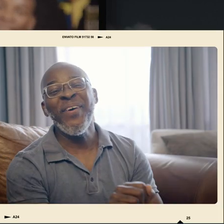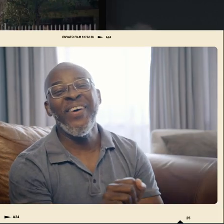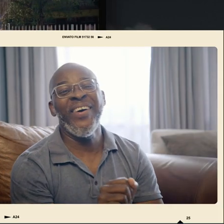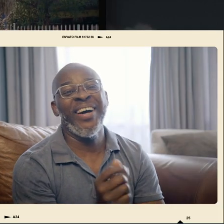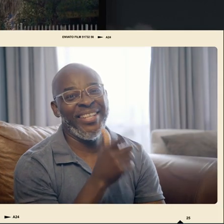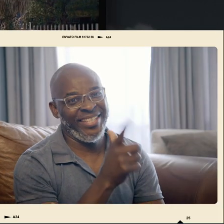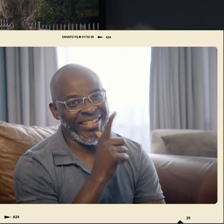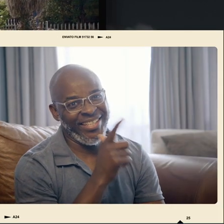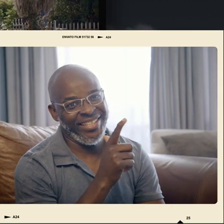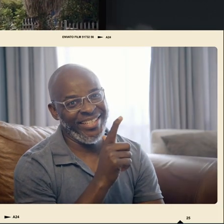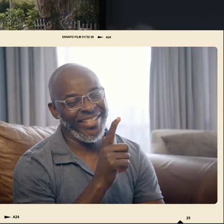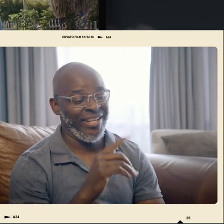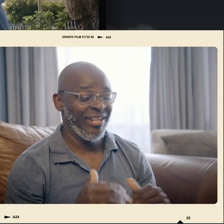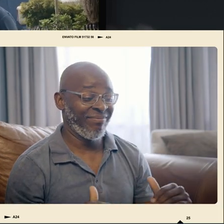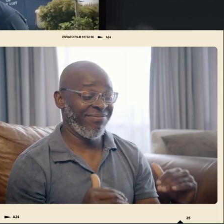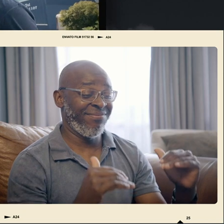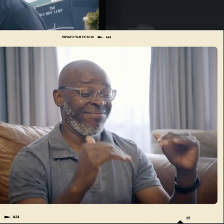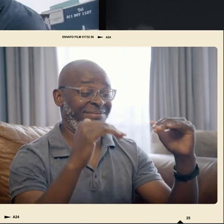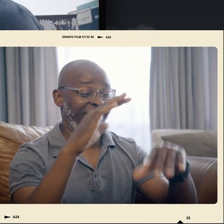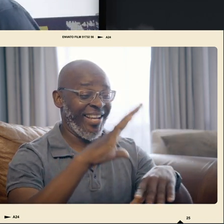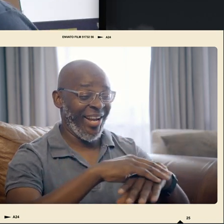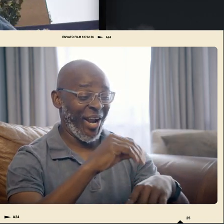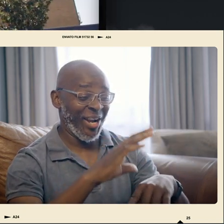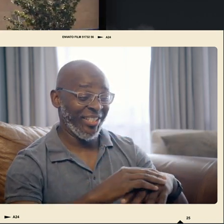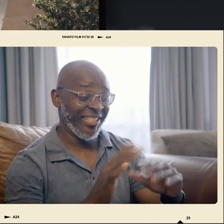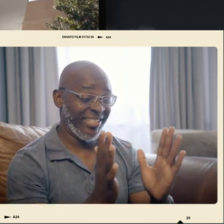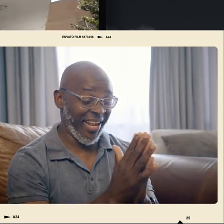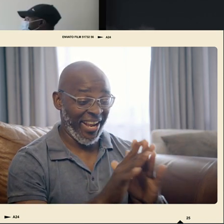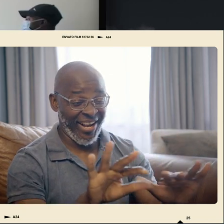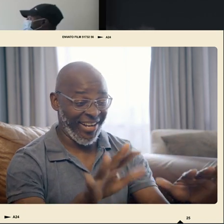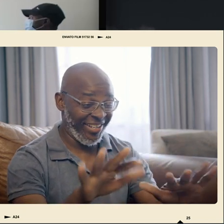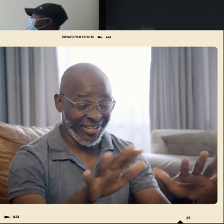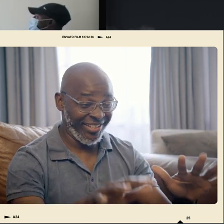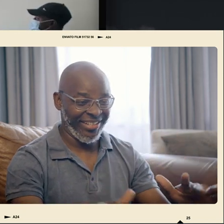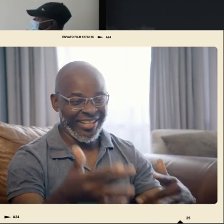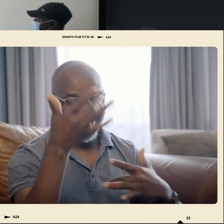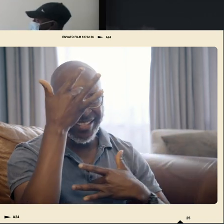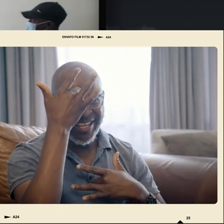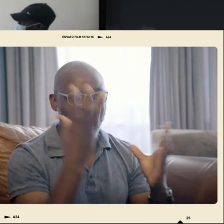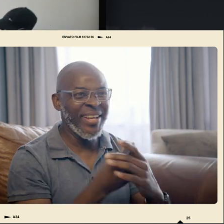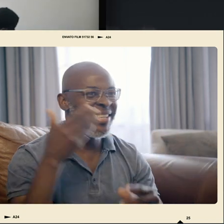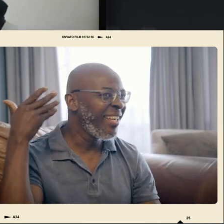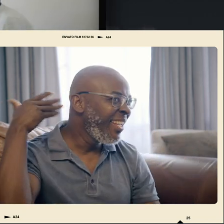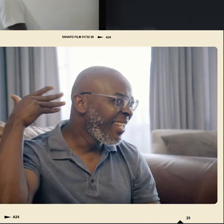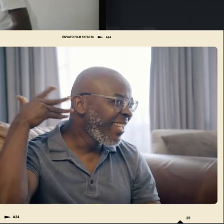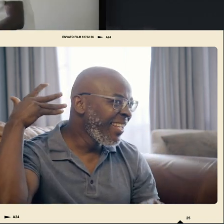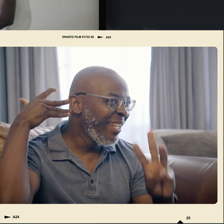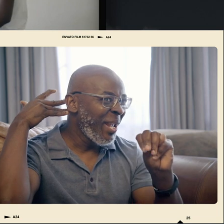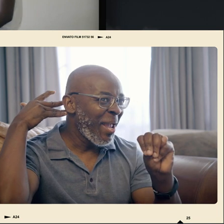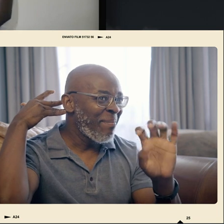I was born hearing. When I grew up at the age of round about 10,